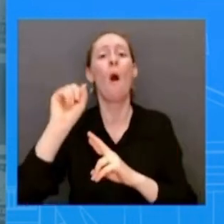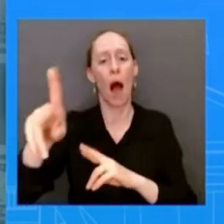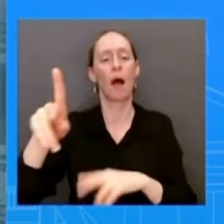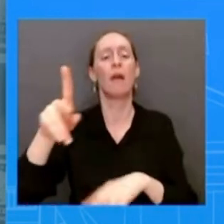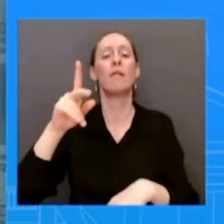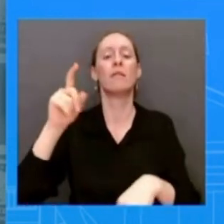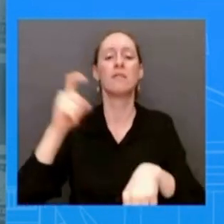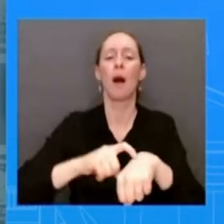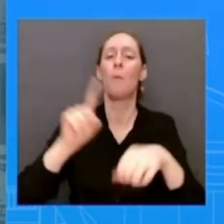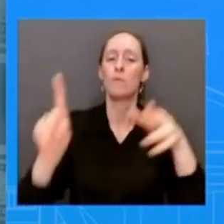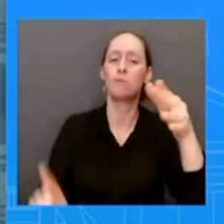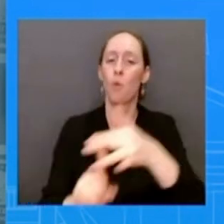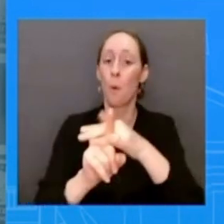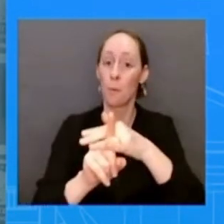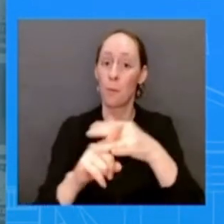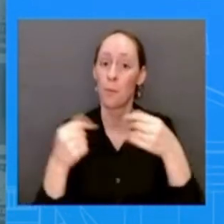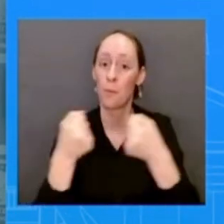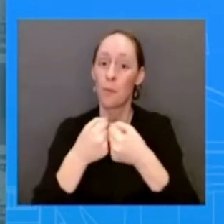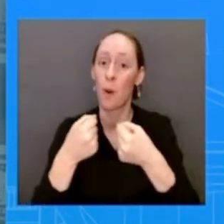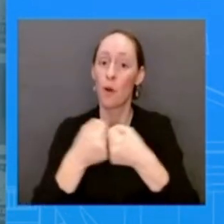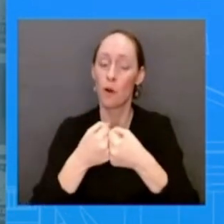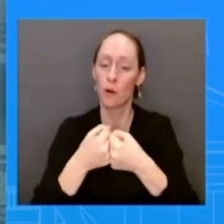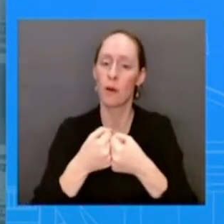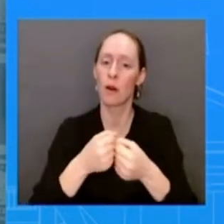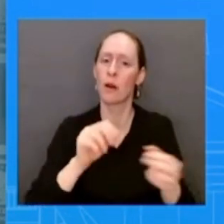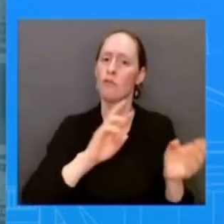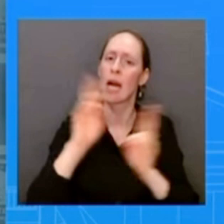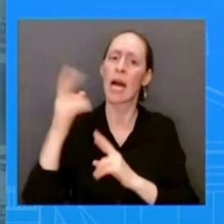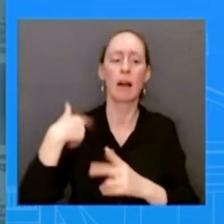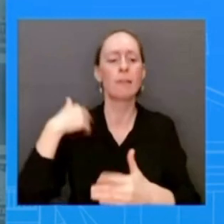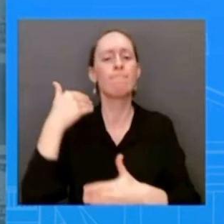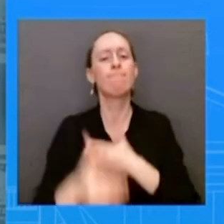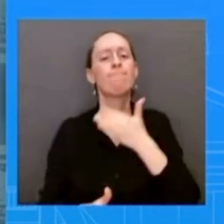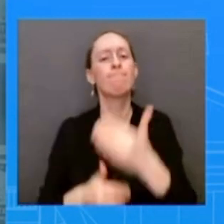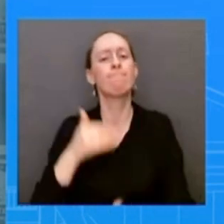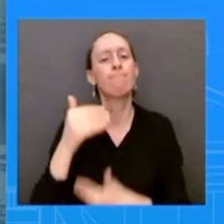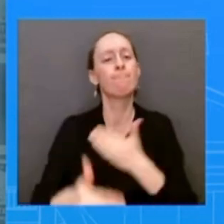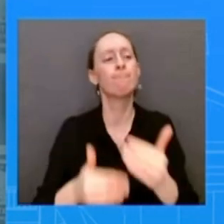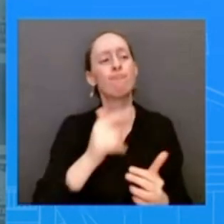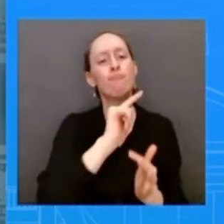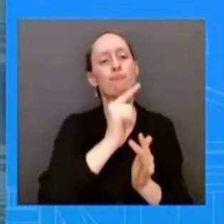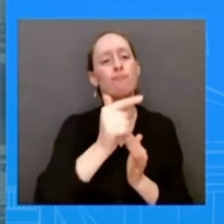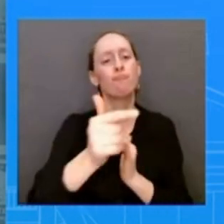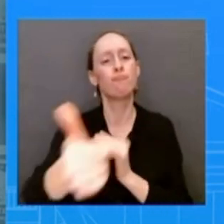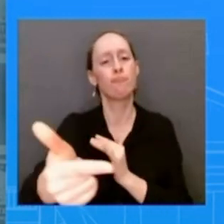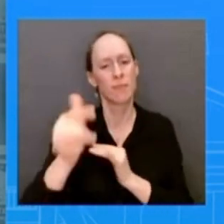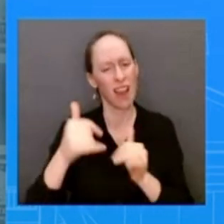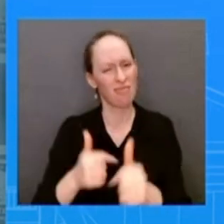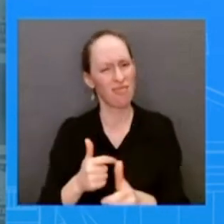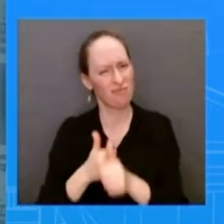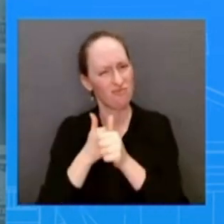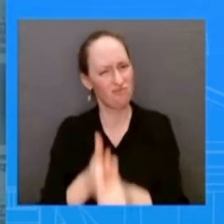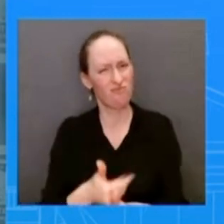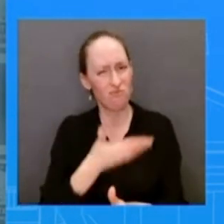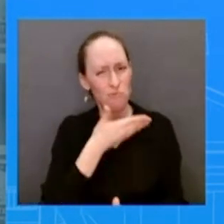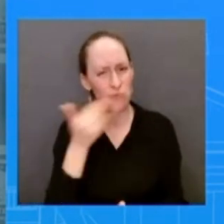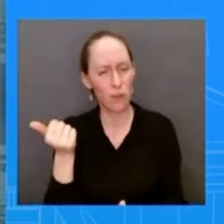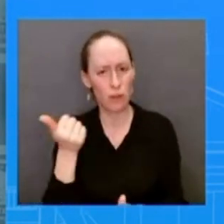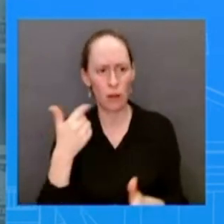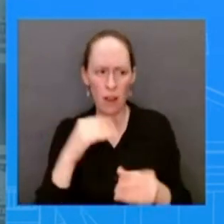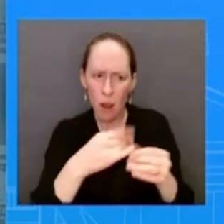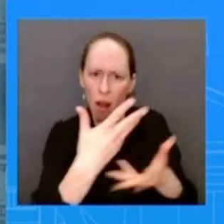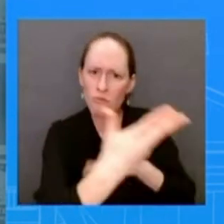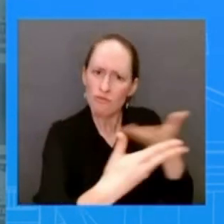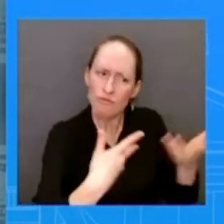can they do this in a legal pathway so those are humane ways of doing this uh those are ways of making sure that uh